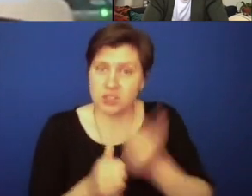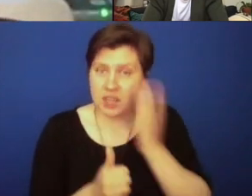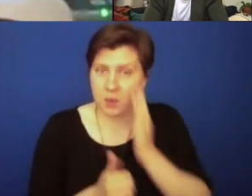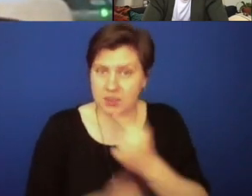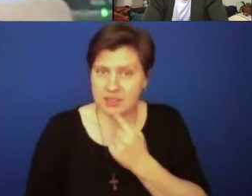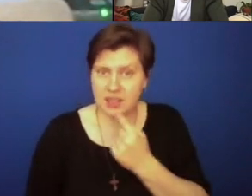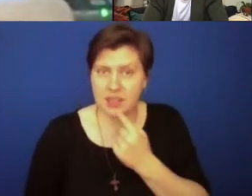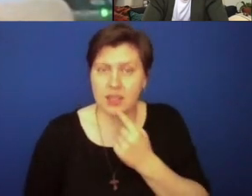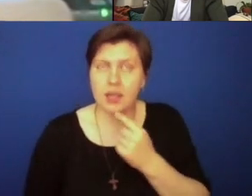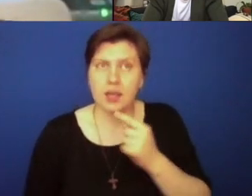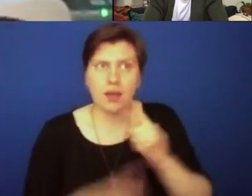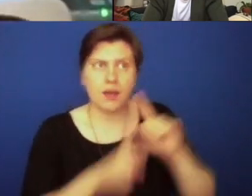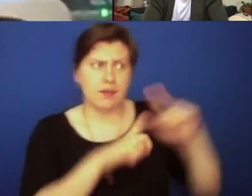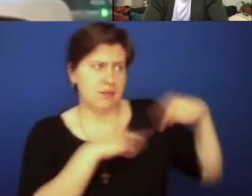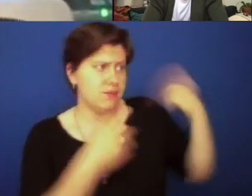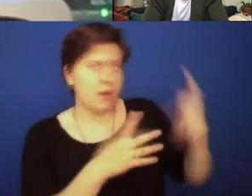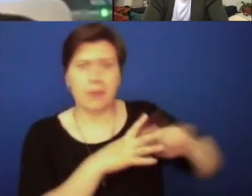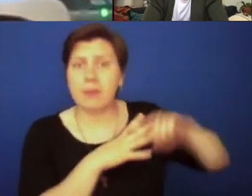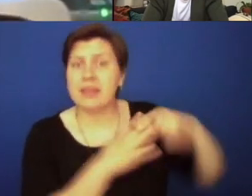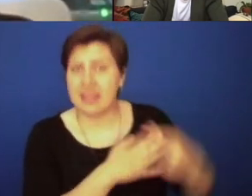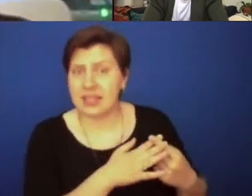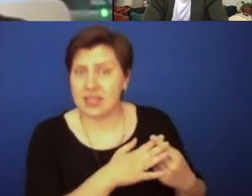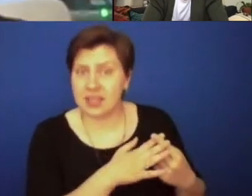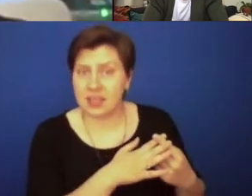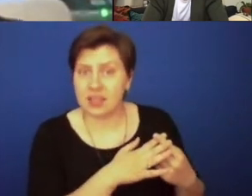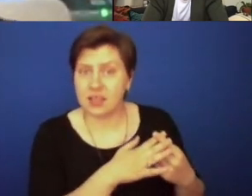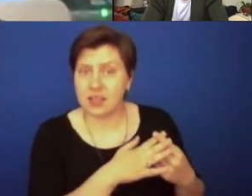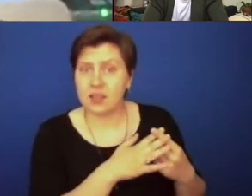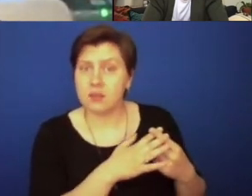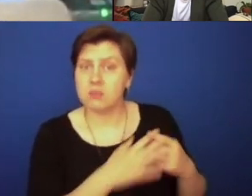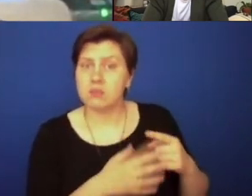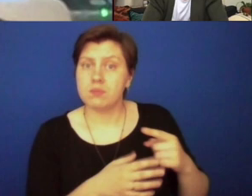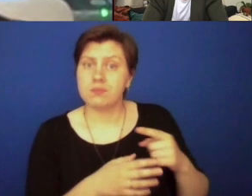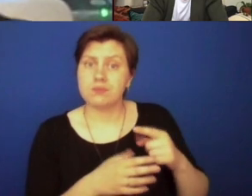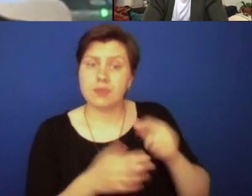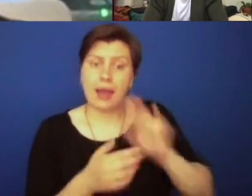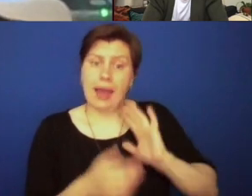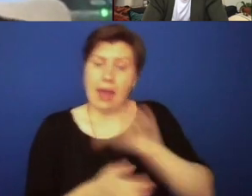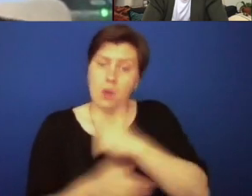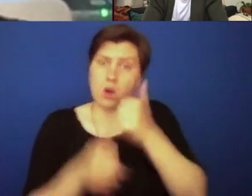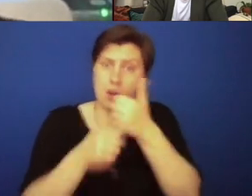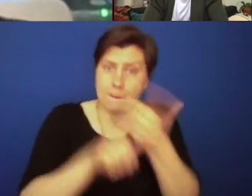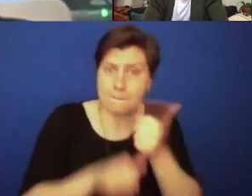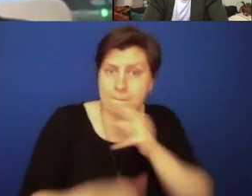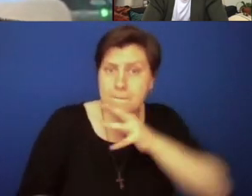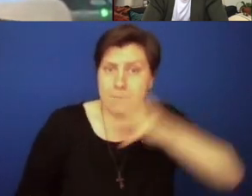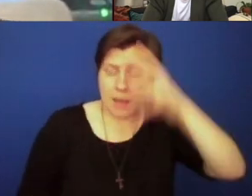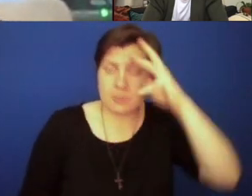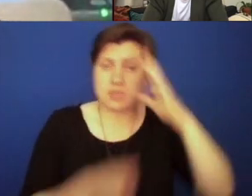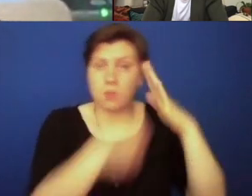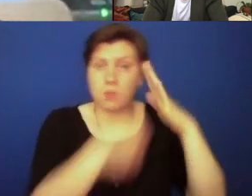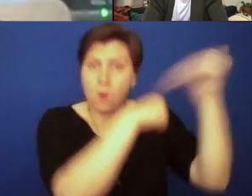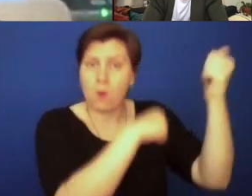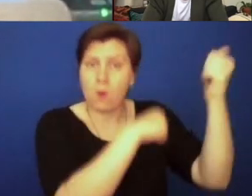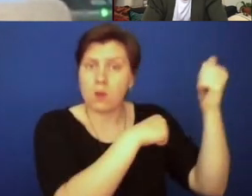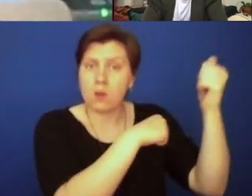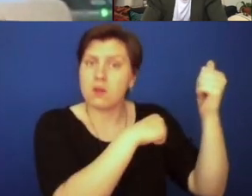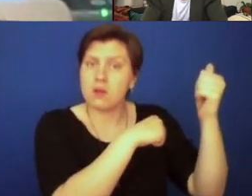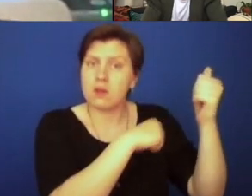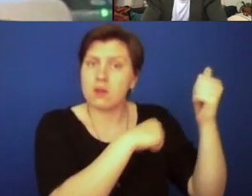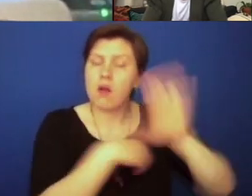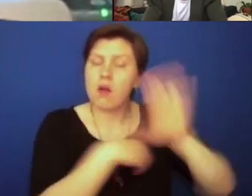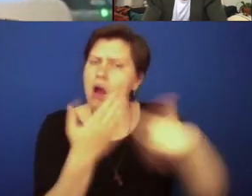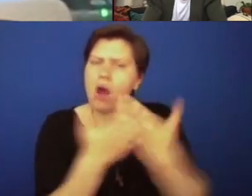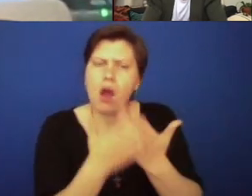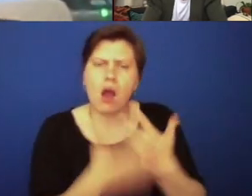would go to is, you know, from the very beginning, you know, you know, the, our baptismal call, you know, that, that, you know, that one